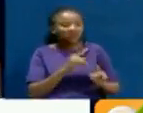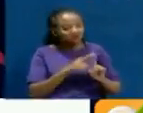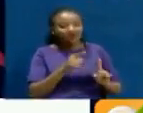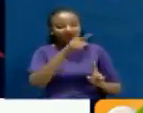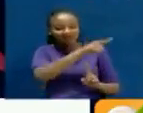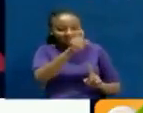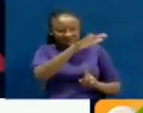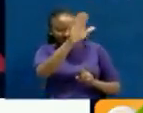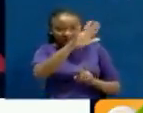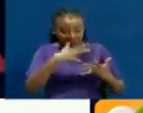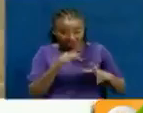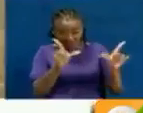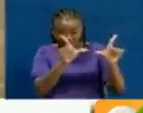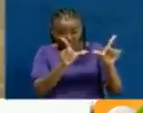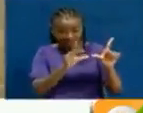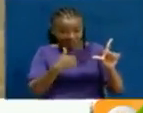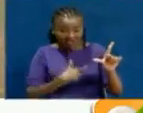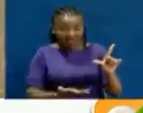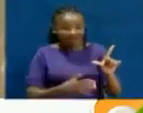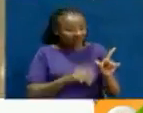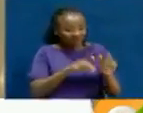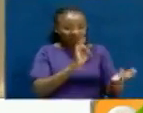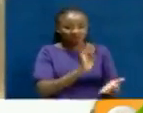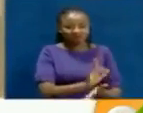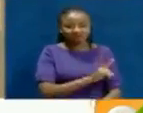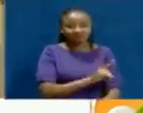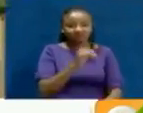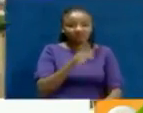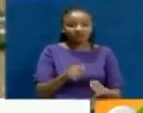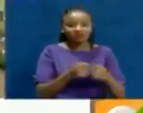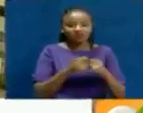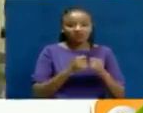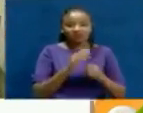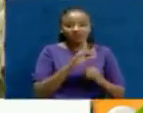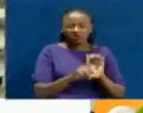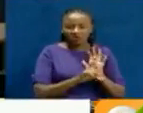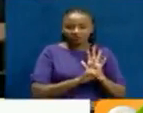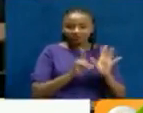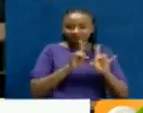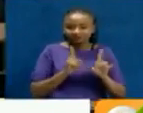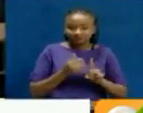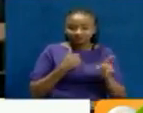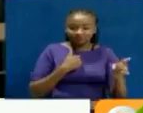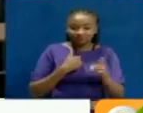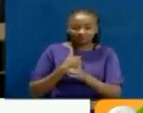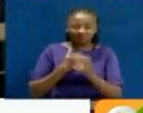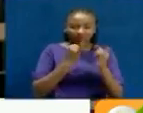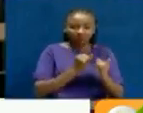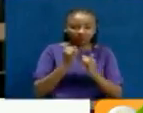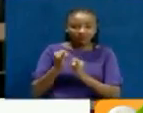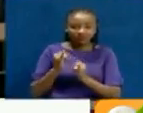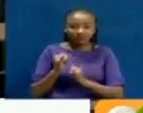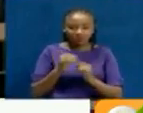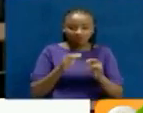contravened certain bylaws. The law also provides for ease of trade-off of individual units or even use them to obtain